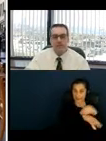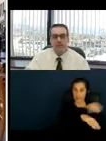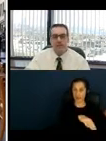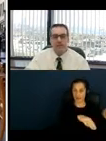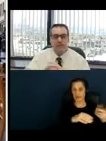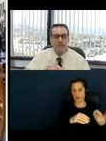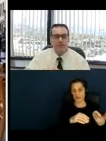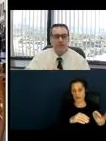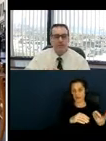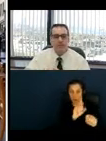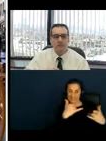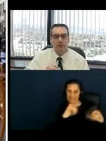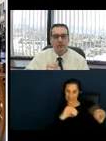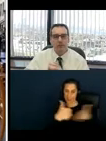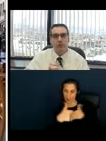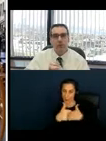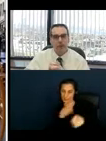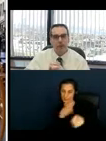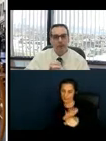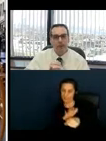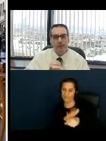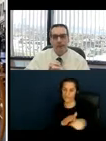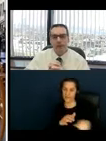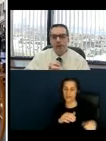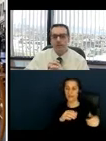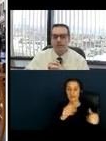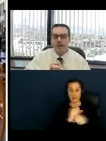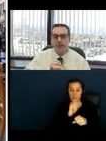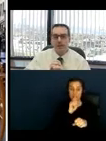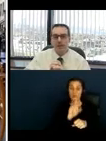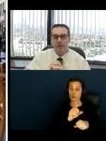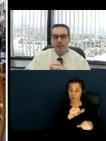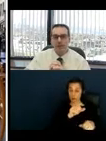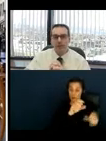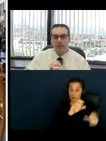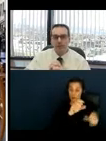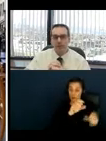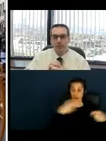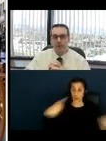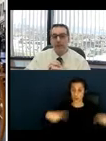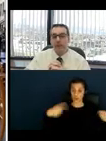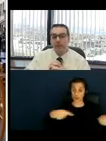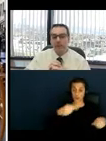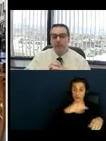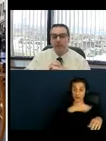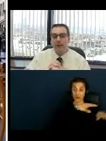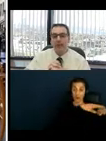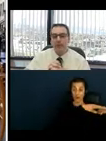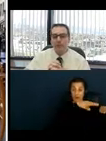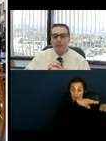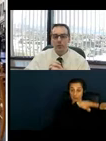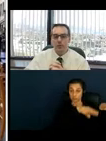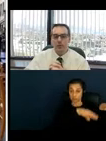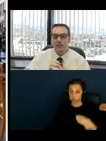space in clearances for a lift to lower down onto the sidewalk and being located close to a curb cut so